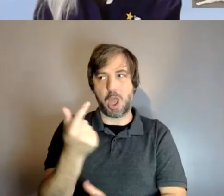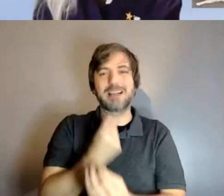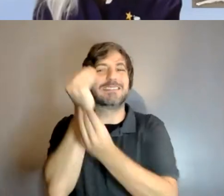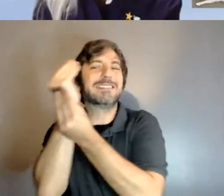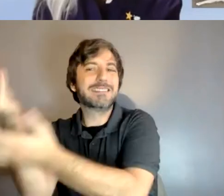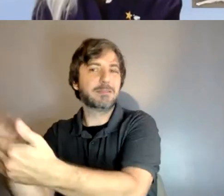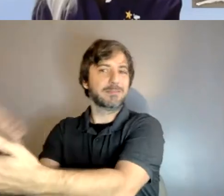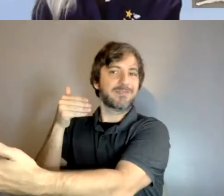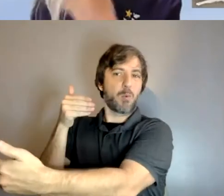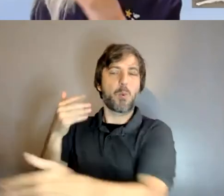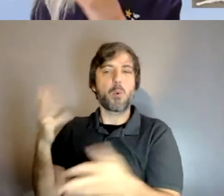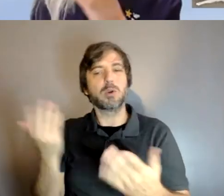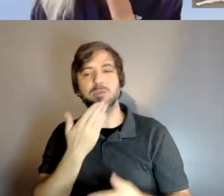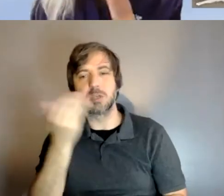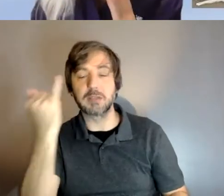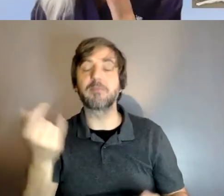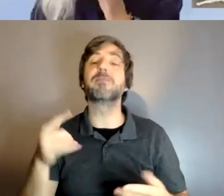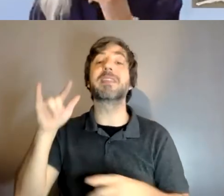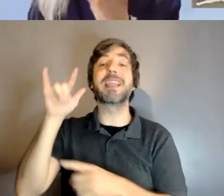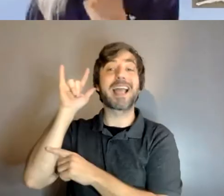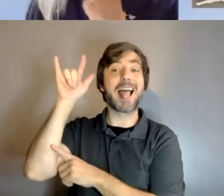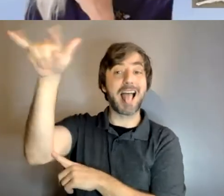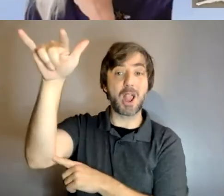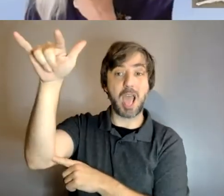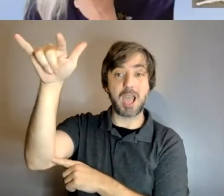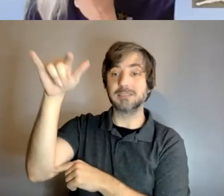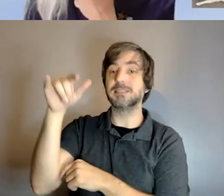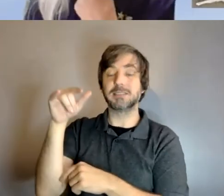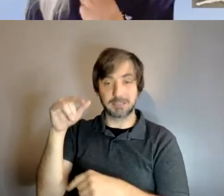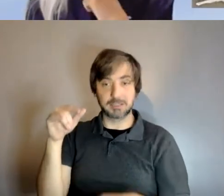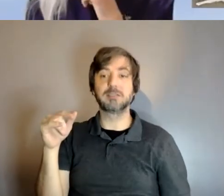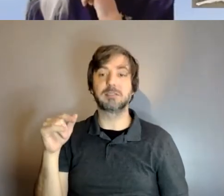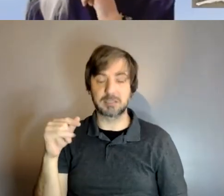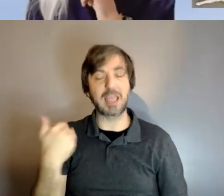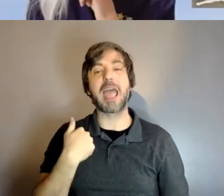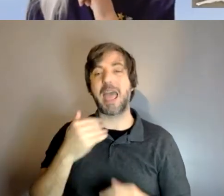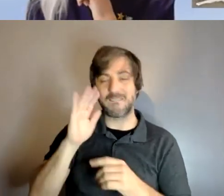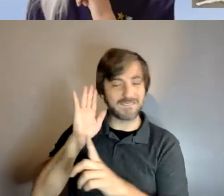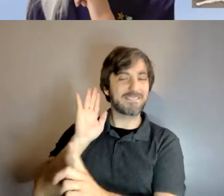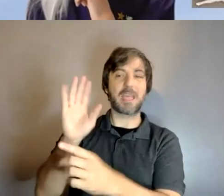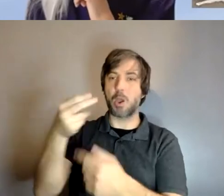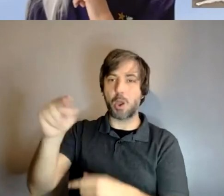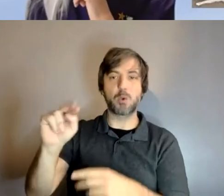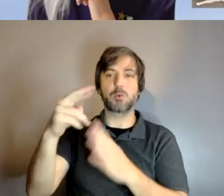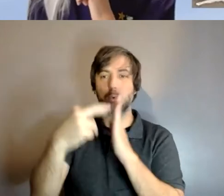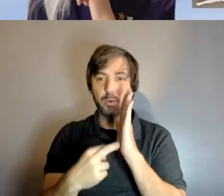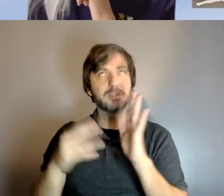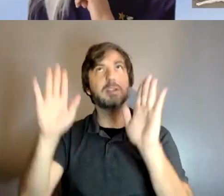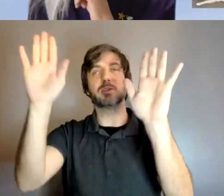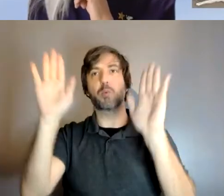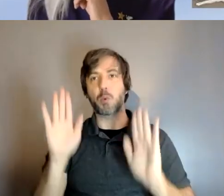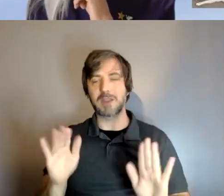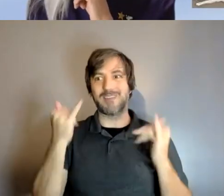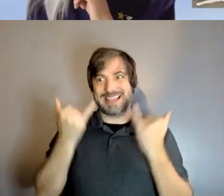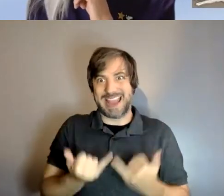uh airlines have their own kind of different sets of rules and it's a wonderful thing that they're actually changing